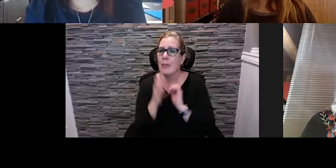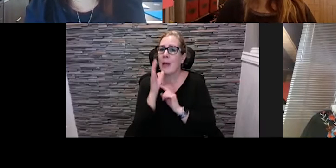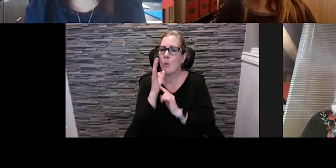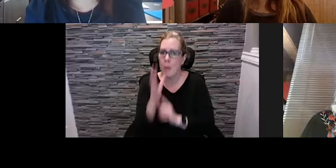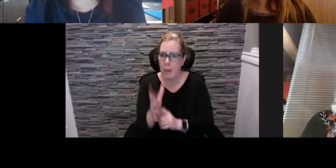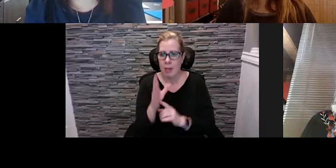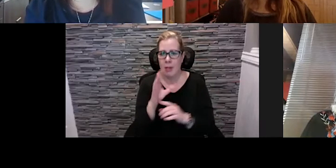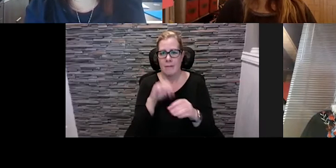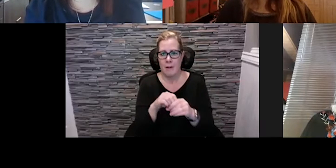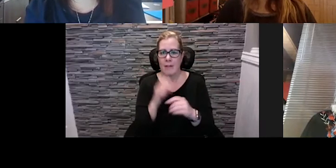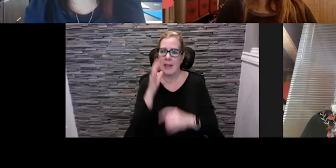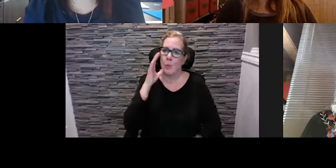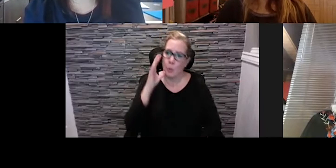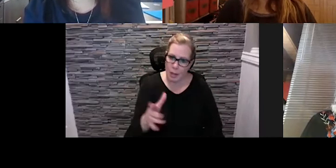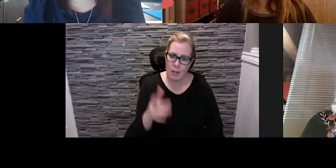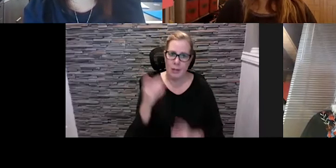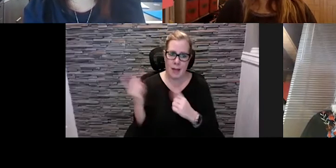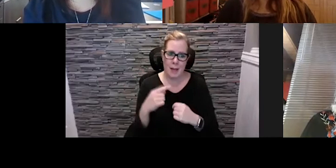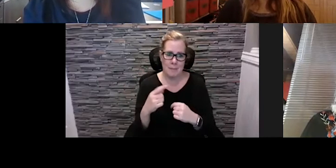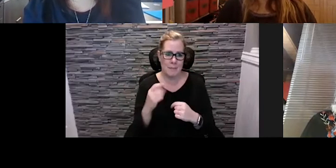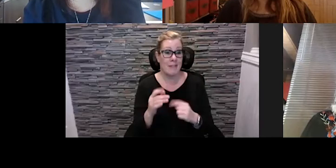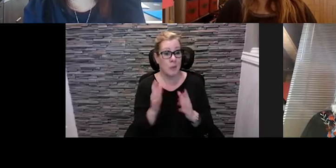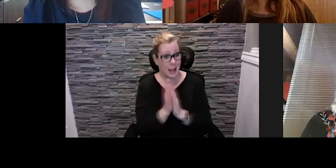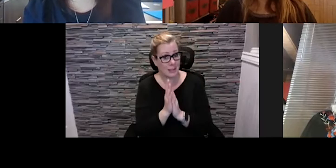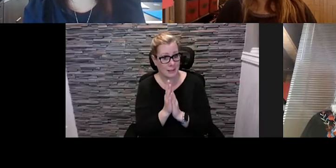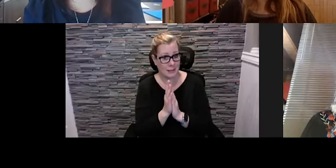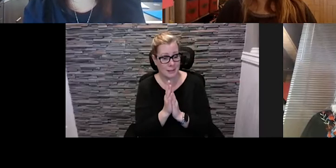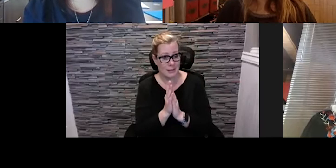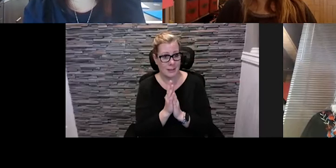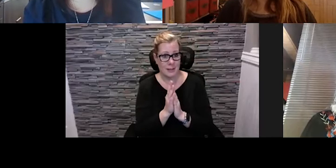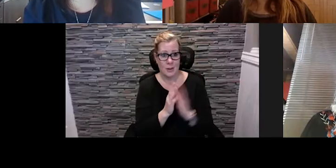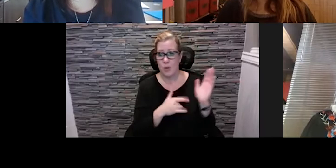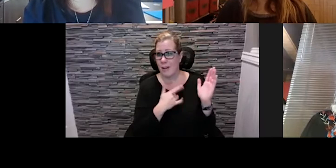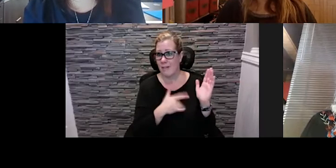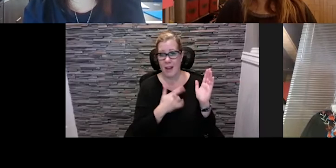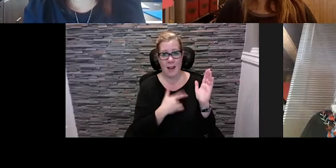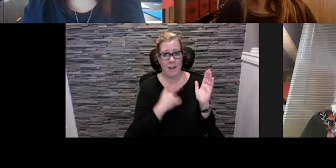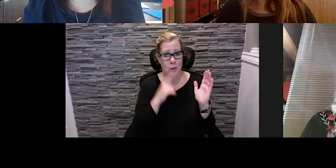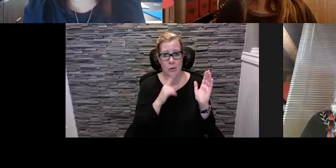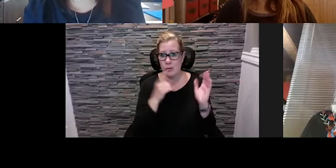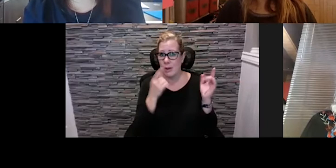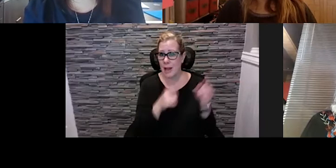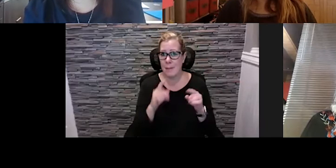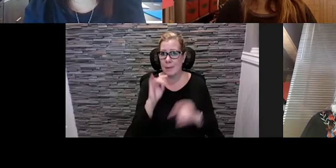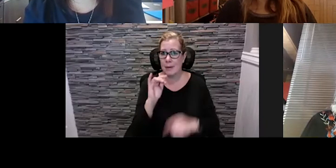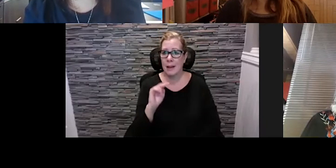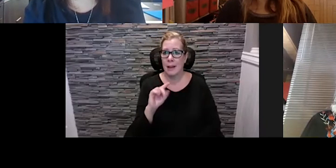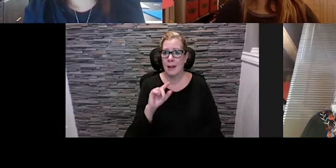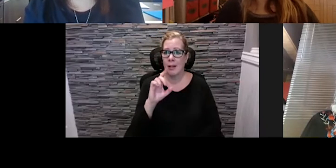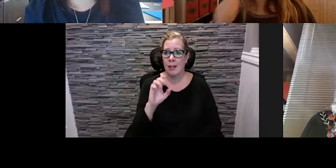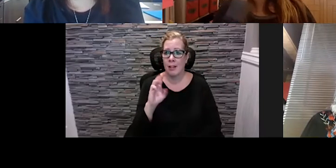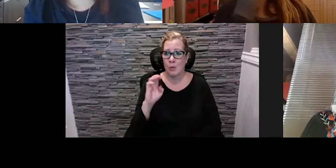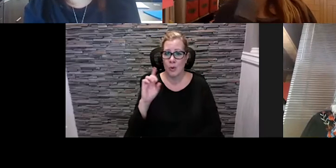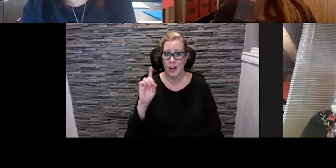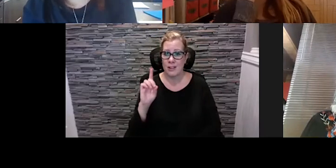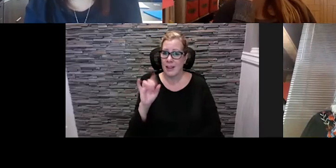more and will engage in a different way if you ask them to um we felt that at the inglewood night market and have been inspired to do things differently